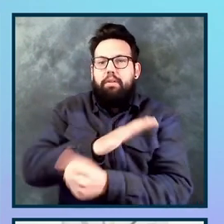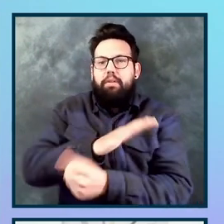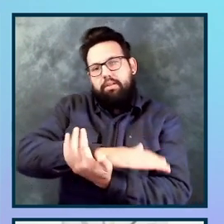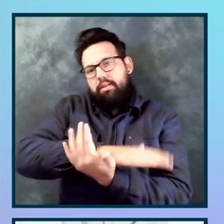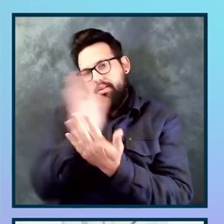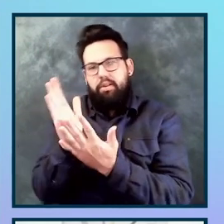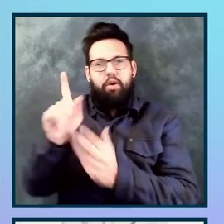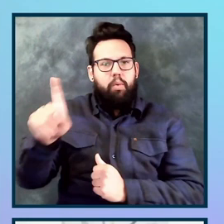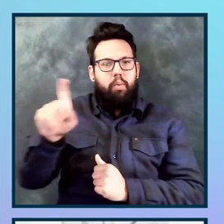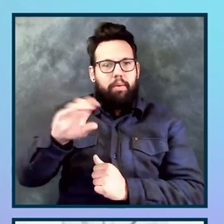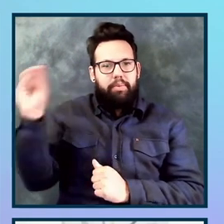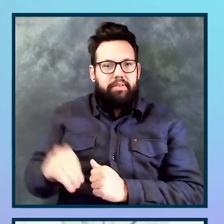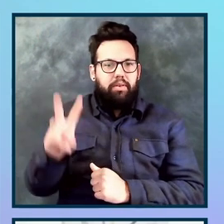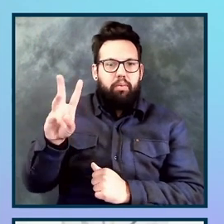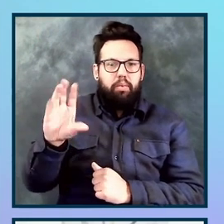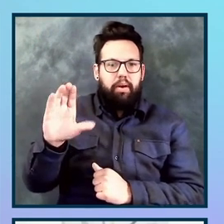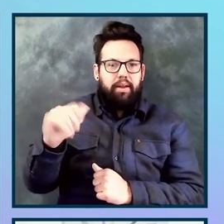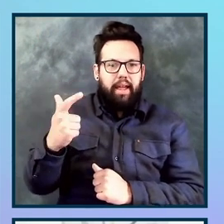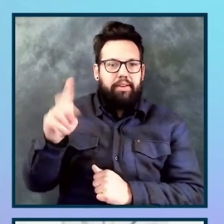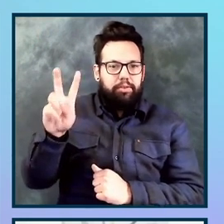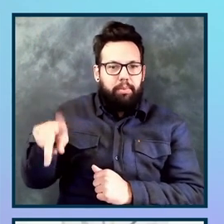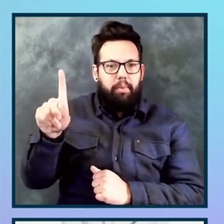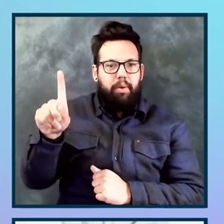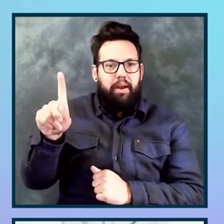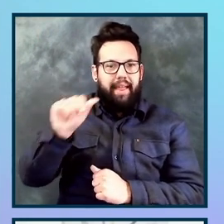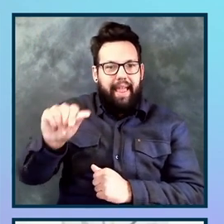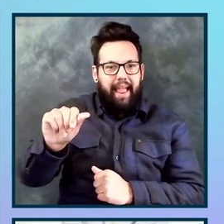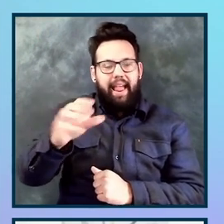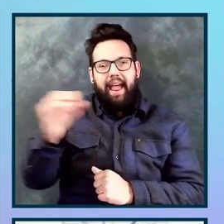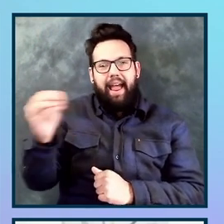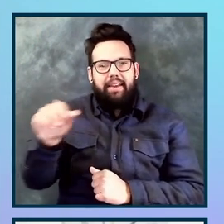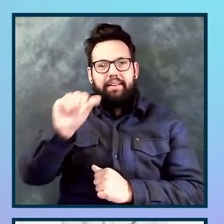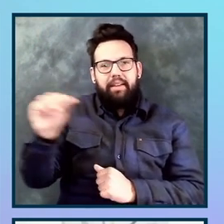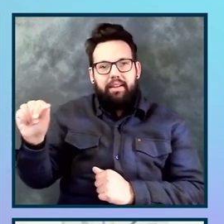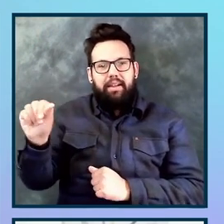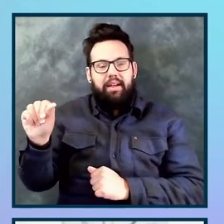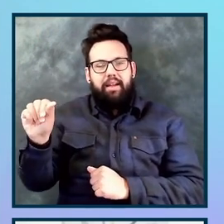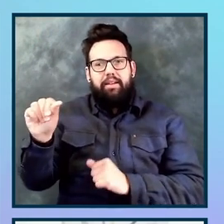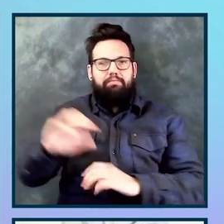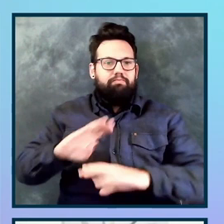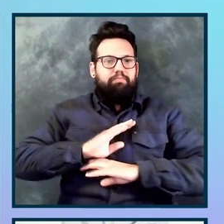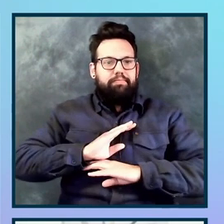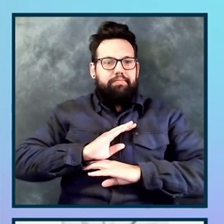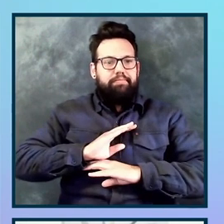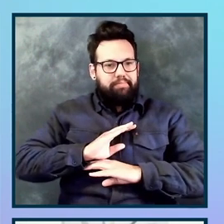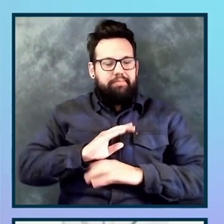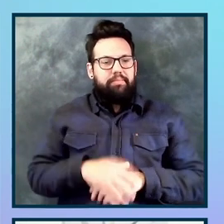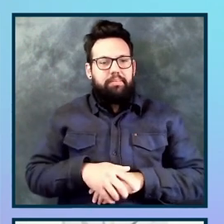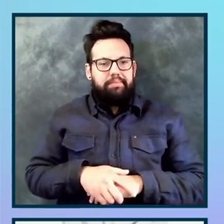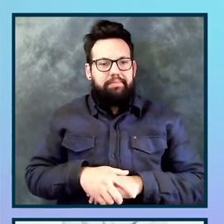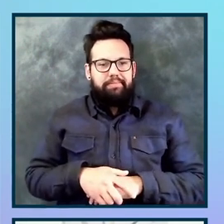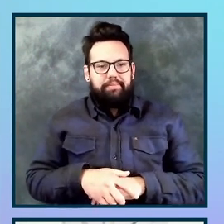work at 2.1 a and double a coverage, uh, to get to that, the 15 additional things that you have to do.